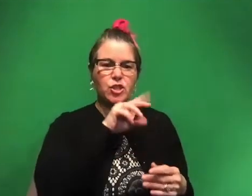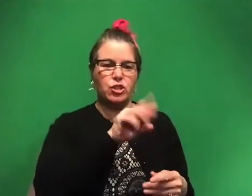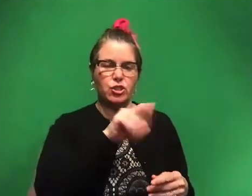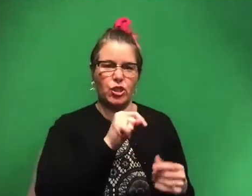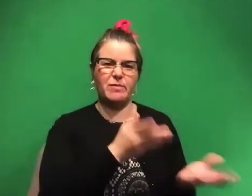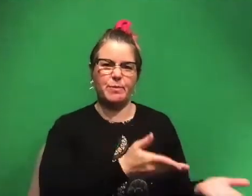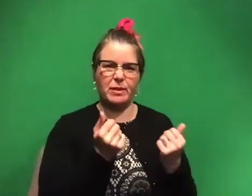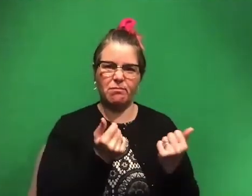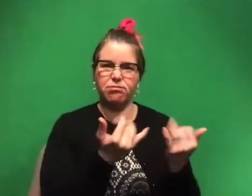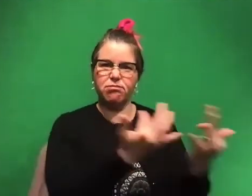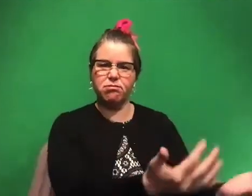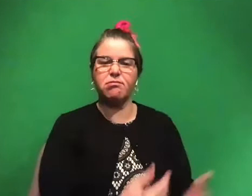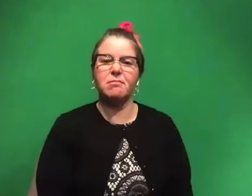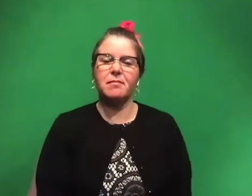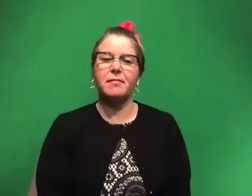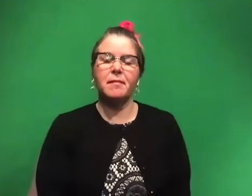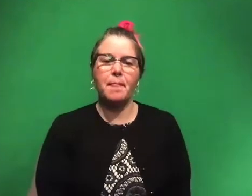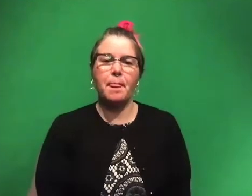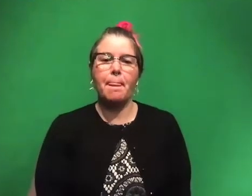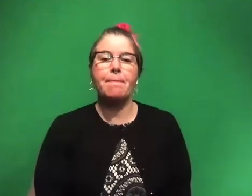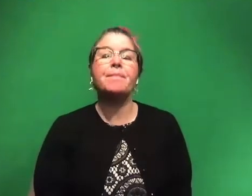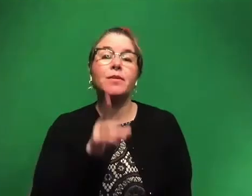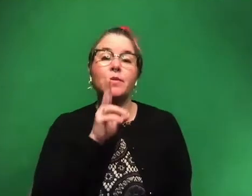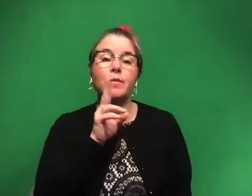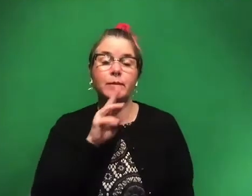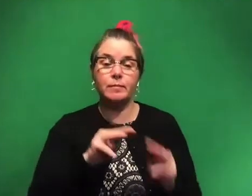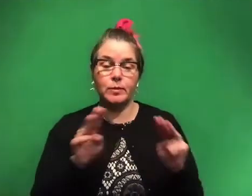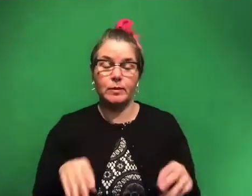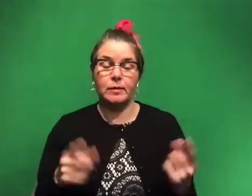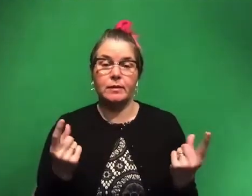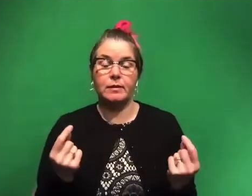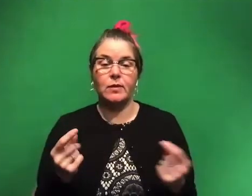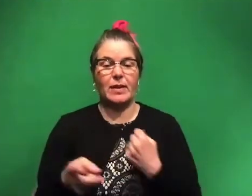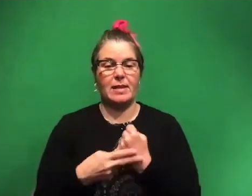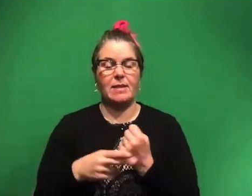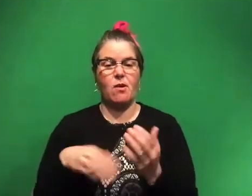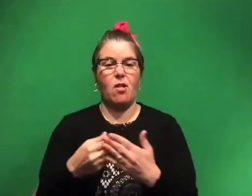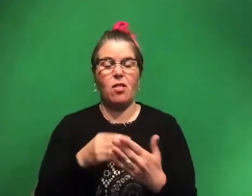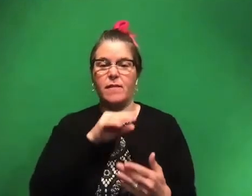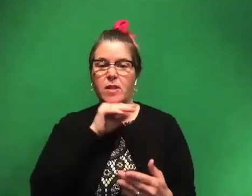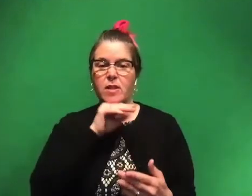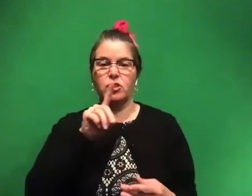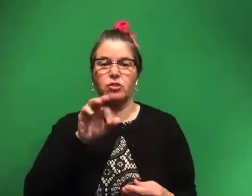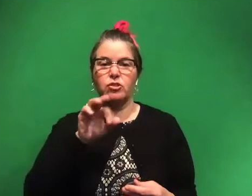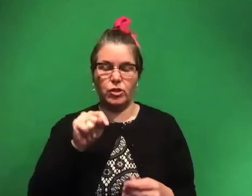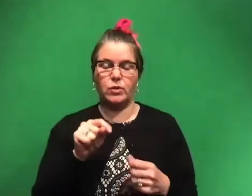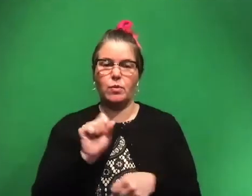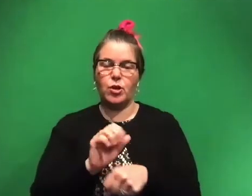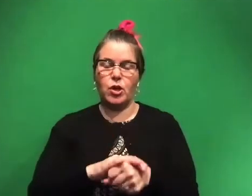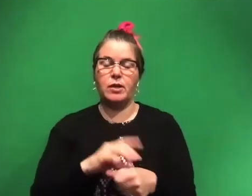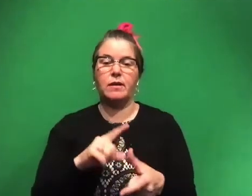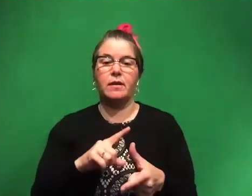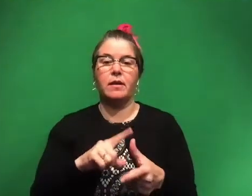burned. Um, and then at the Houston Museum, we actually kept all of the dirt, um, that we were working on and then we